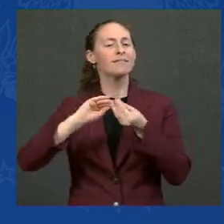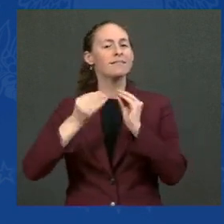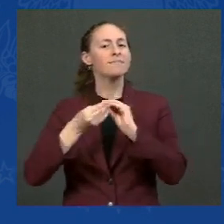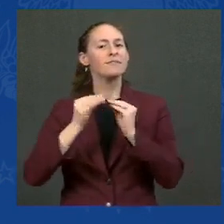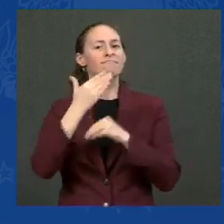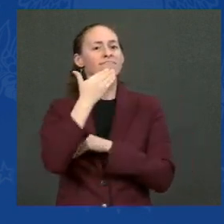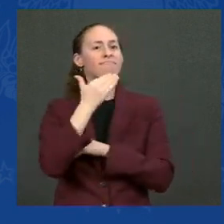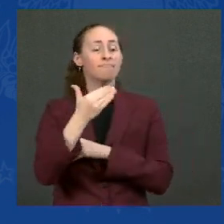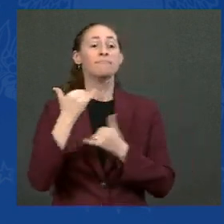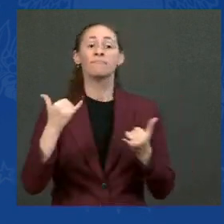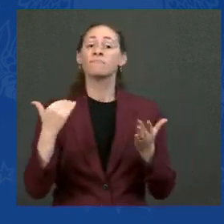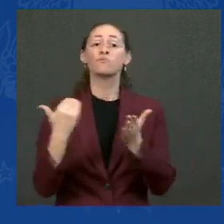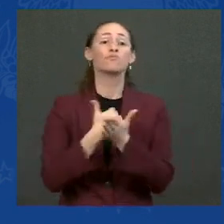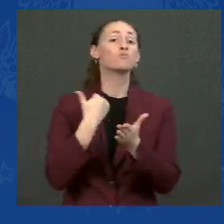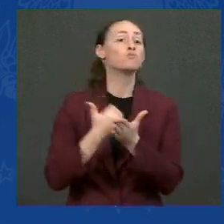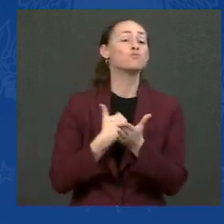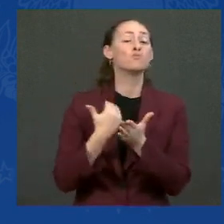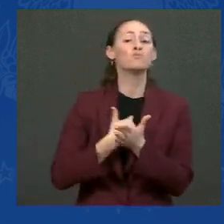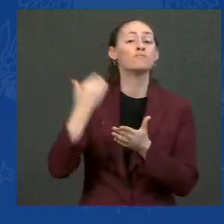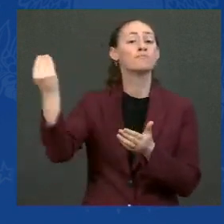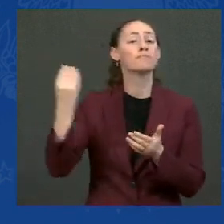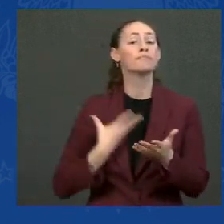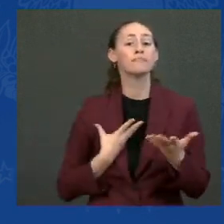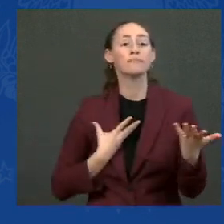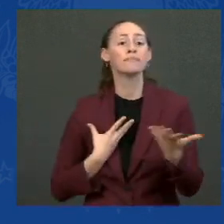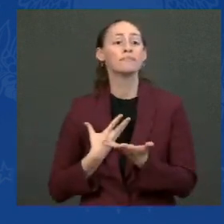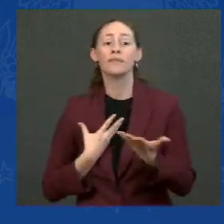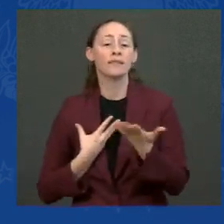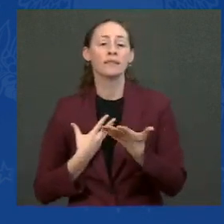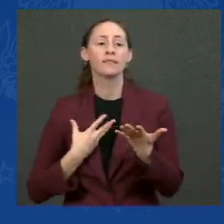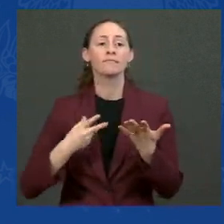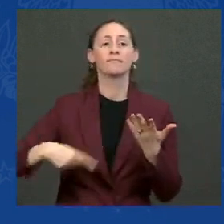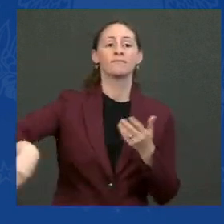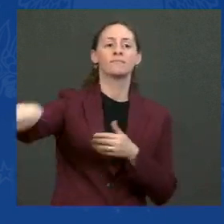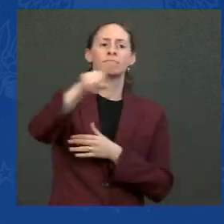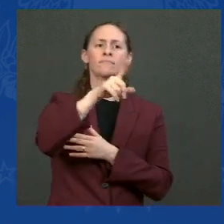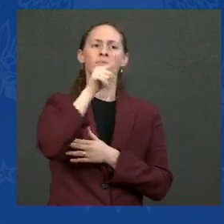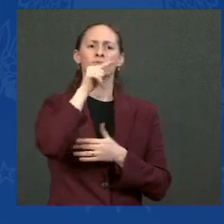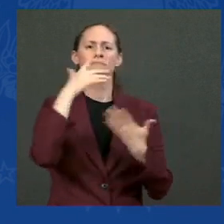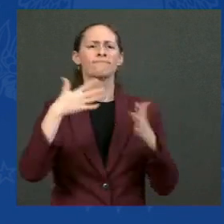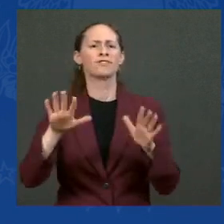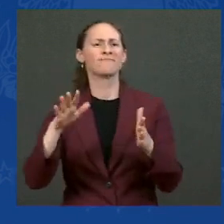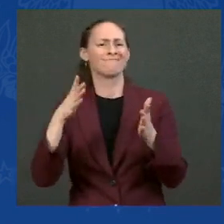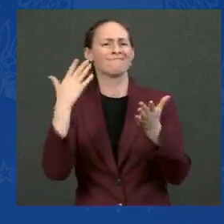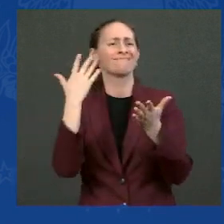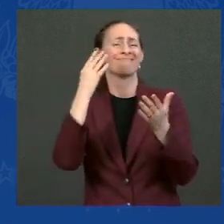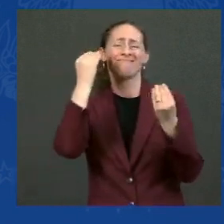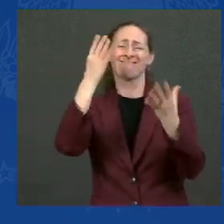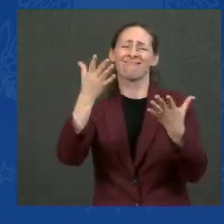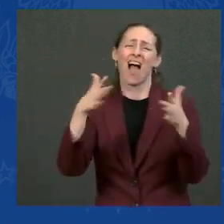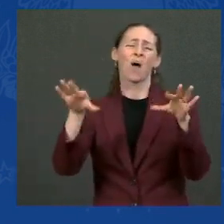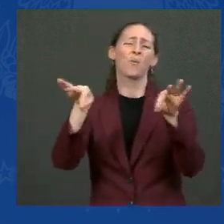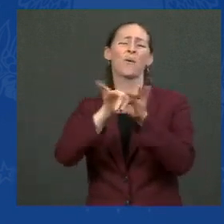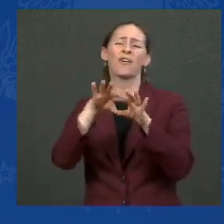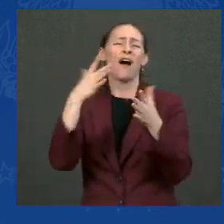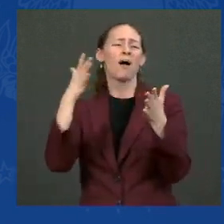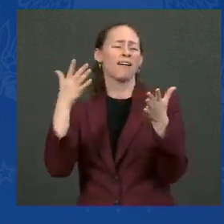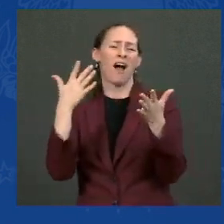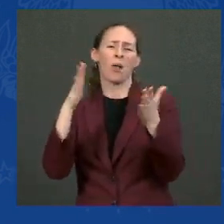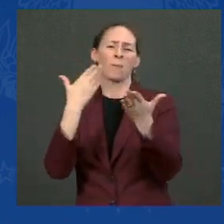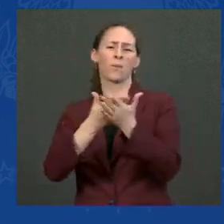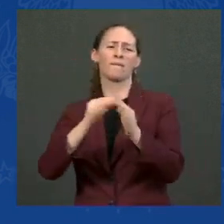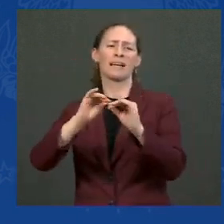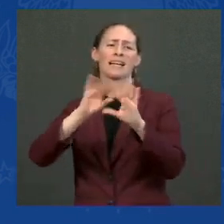report outlining effective vaccination requirements that are already proving their worth. This report shows three